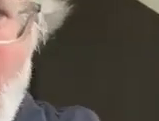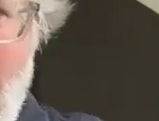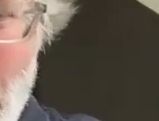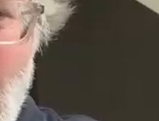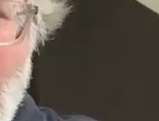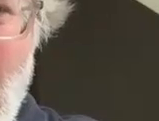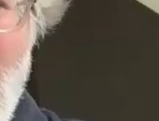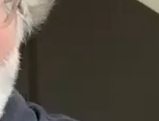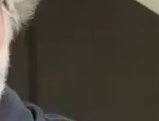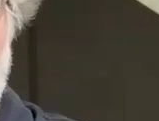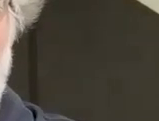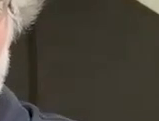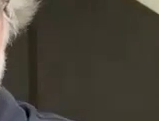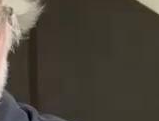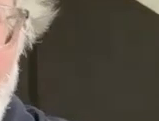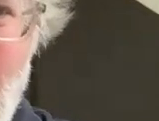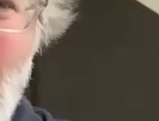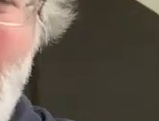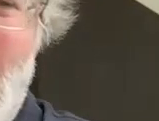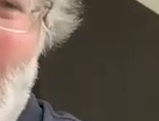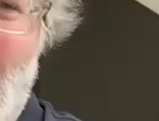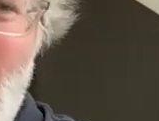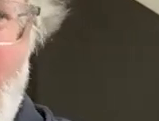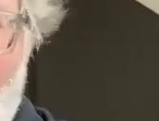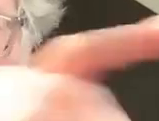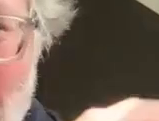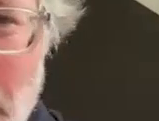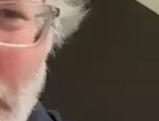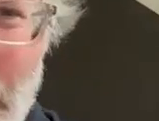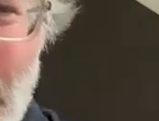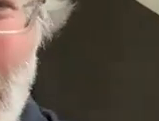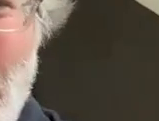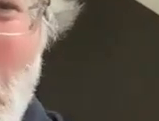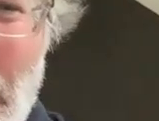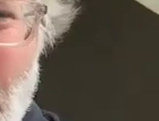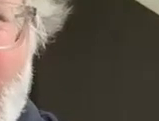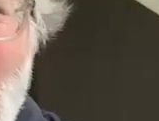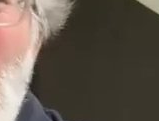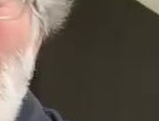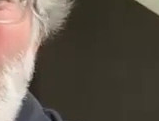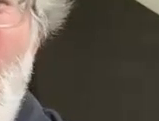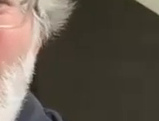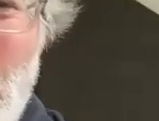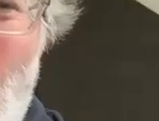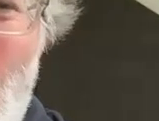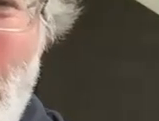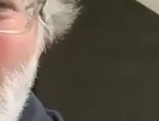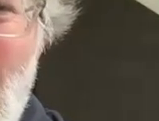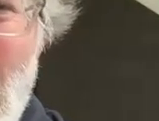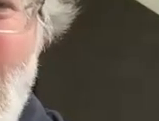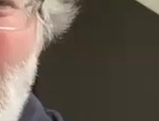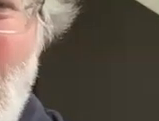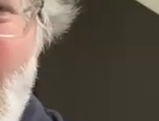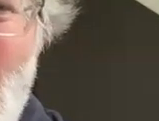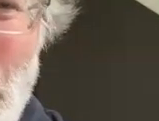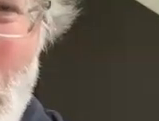zoe our friend out in san diego her question is it's a mouthful so let's see if can get it out spit it out here is consumers are often